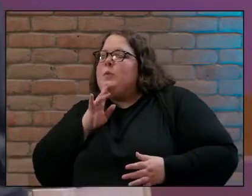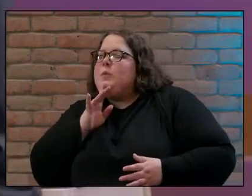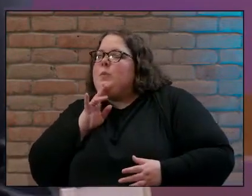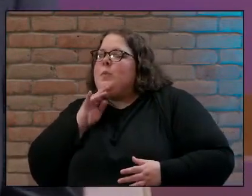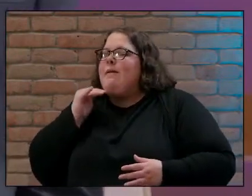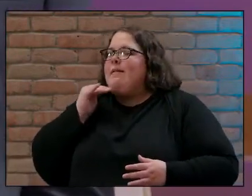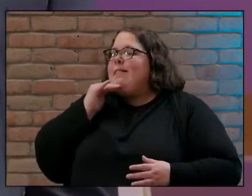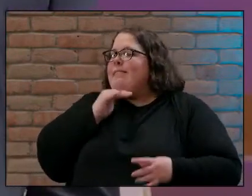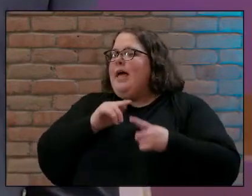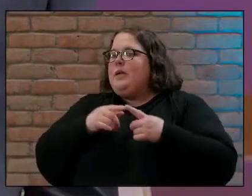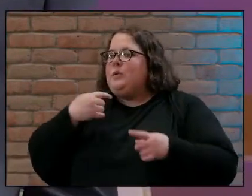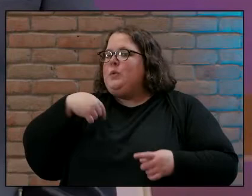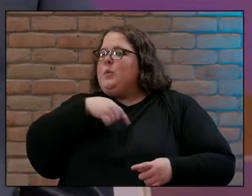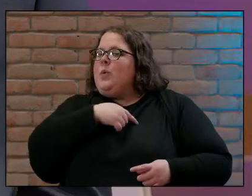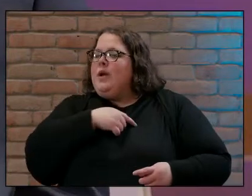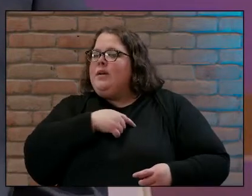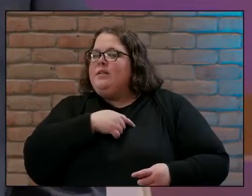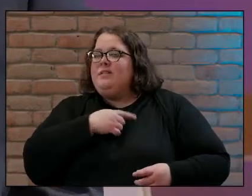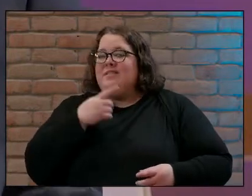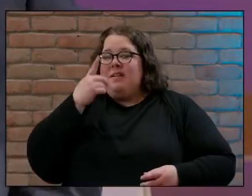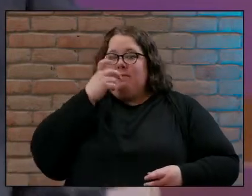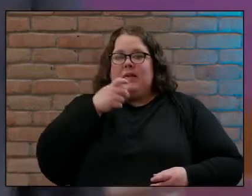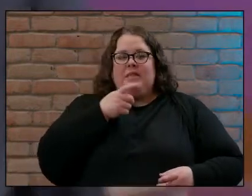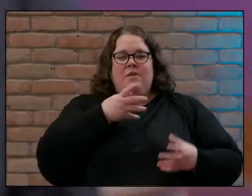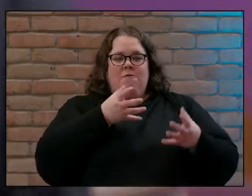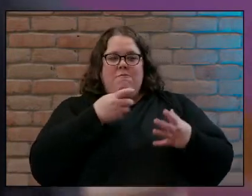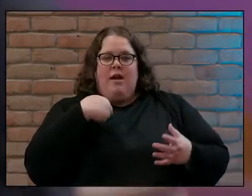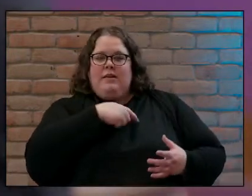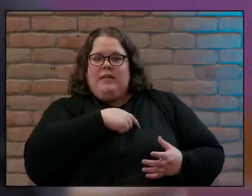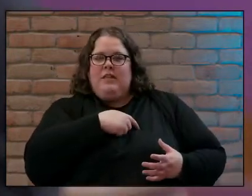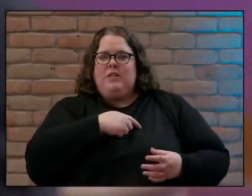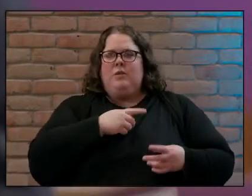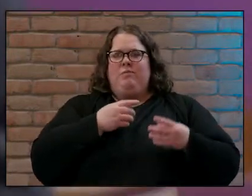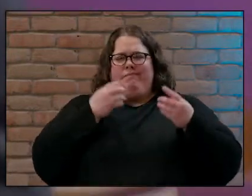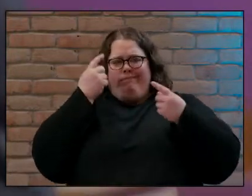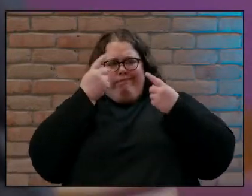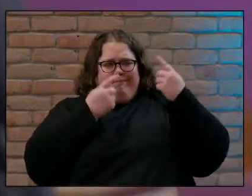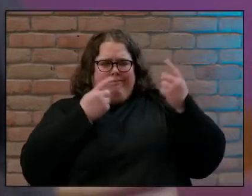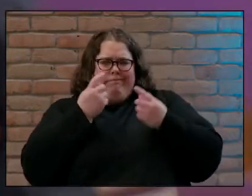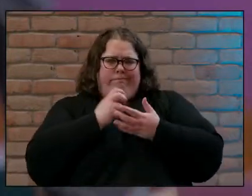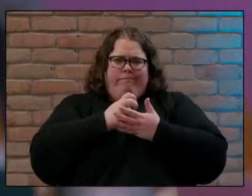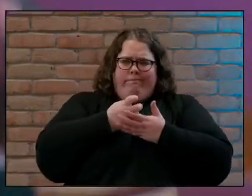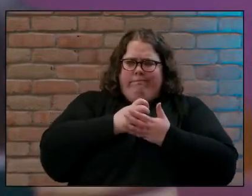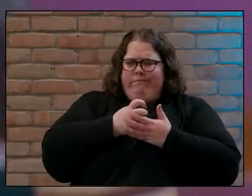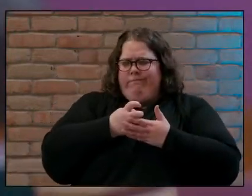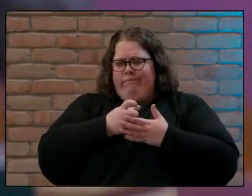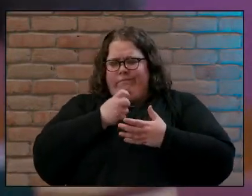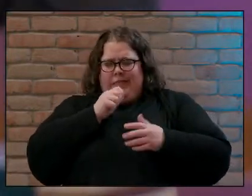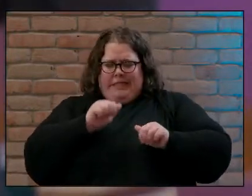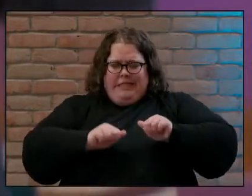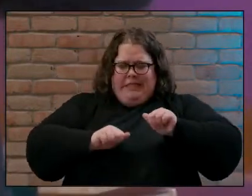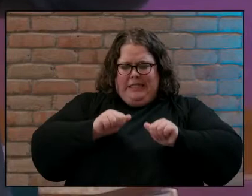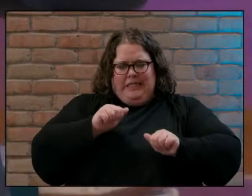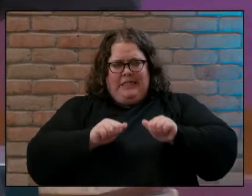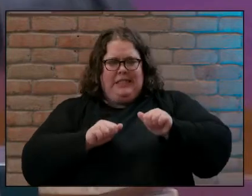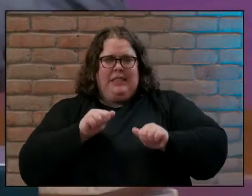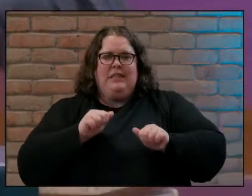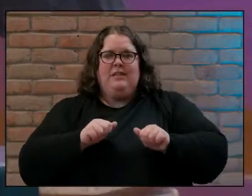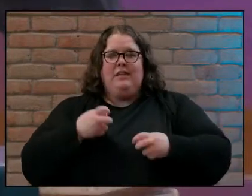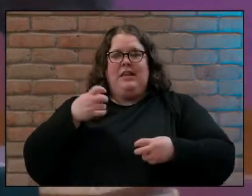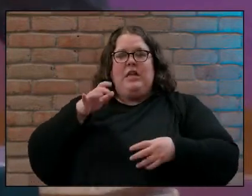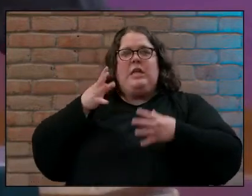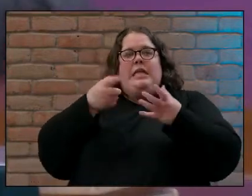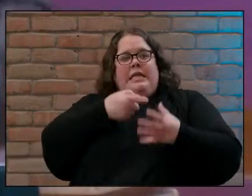he wants to keep us wondering he wants to keep us restless he wants to perpetuate the problem and keep us